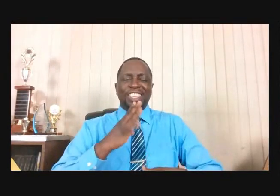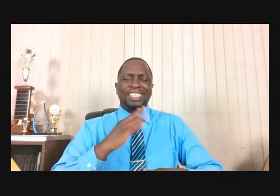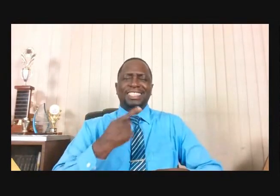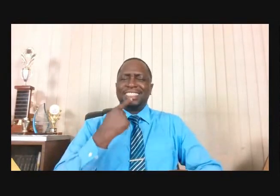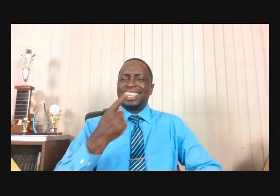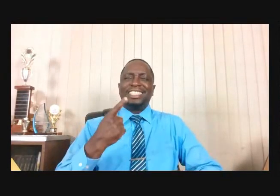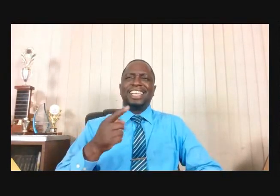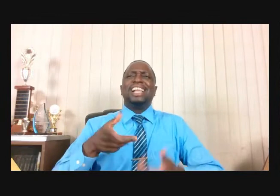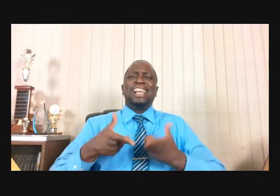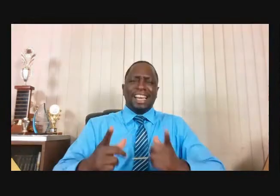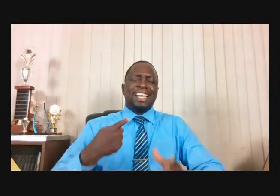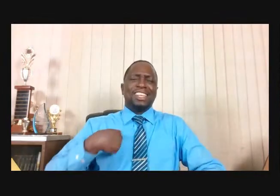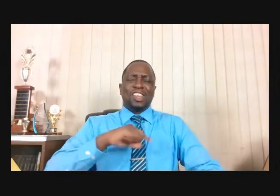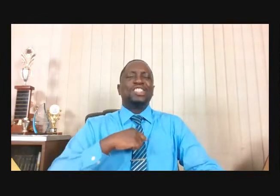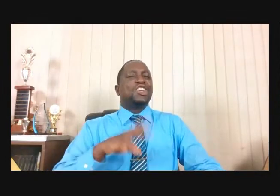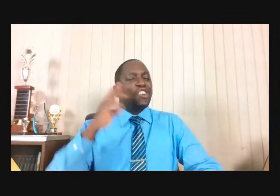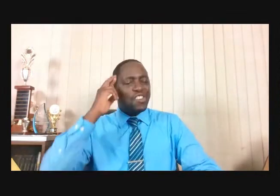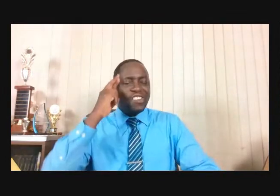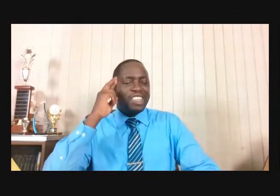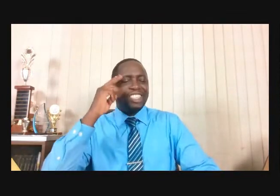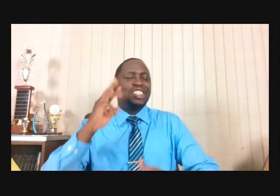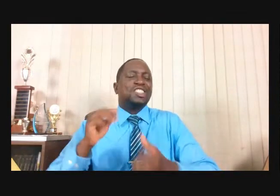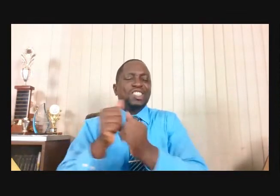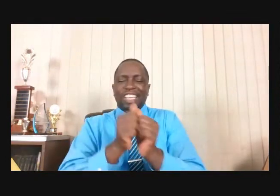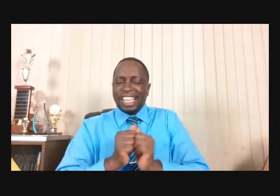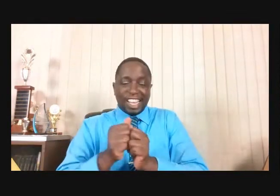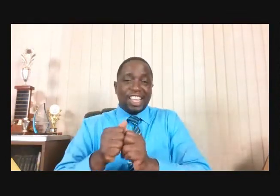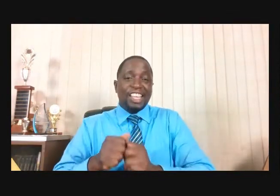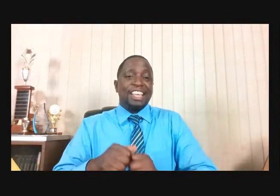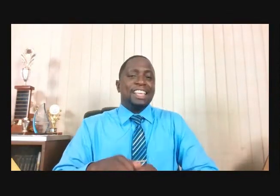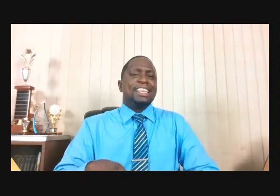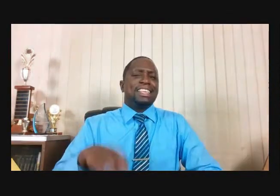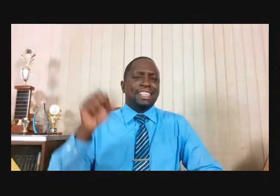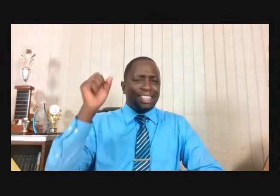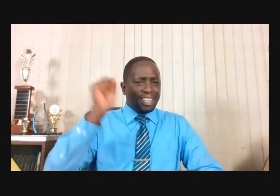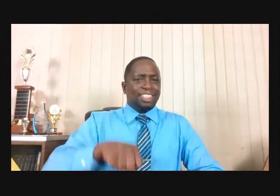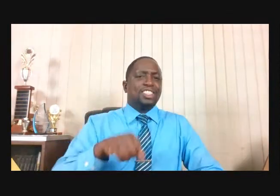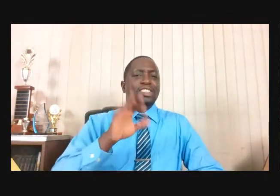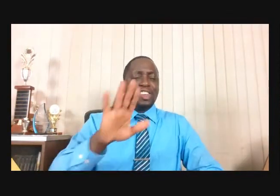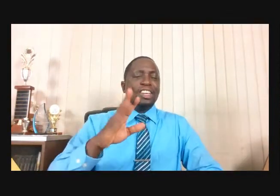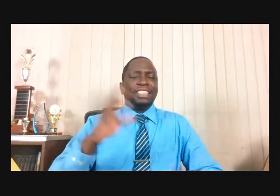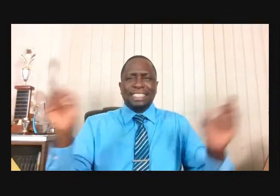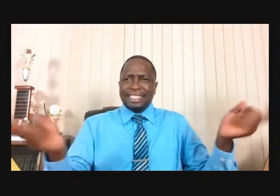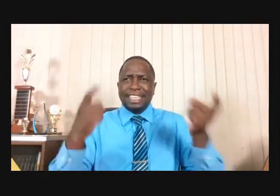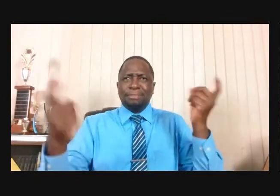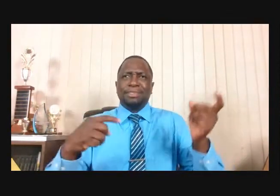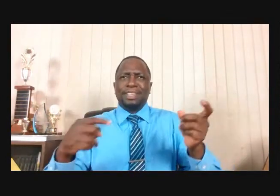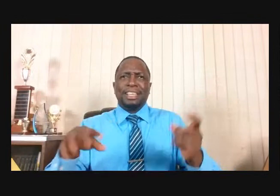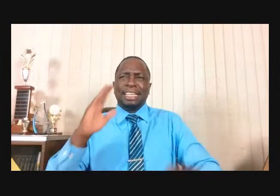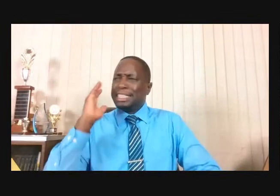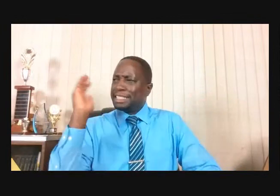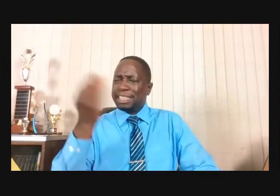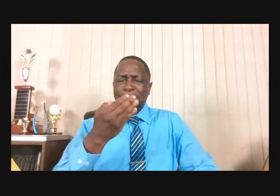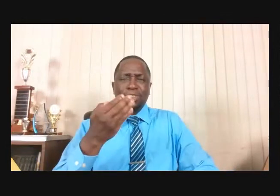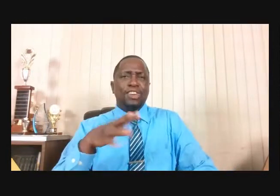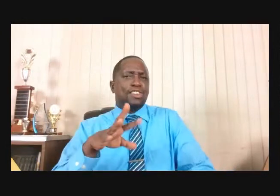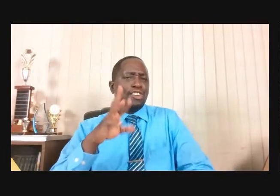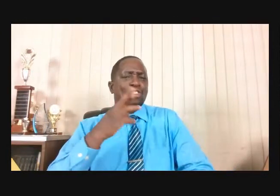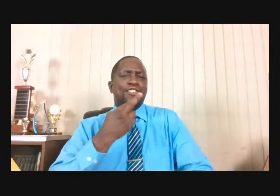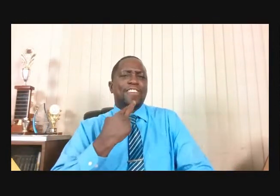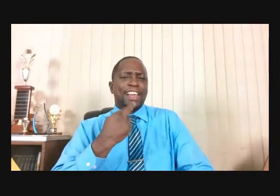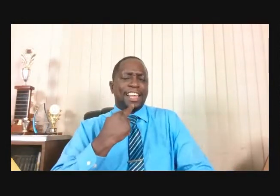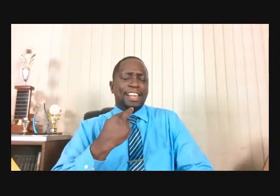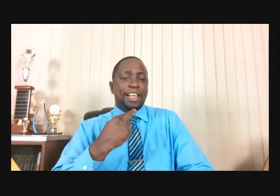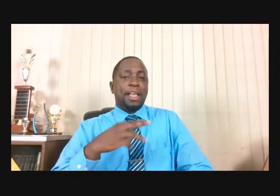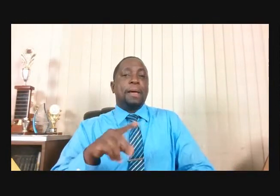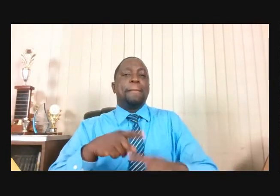your sins be as scarlet, they shall be white as snow. Though they be red as crimson, they shall be as wool. Come and let us